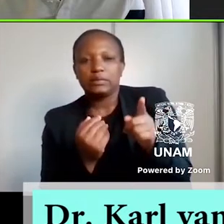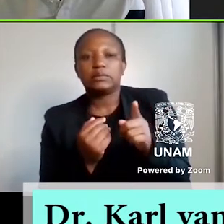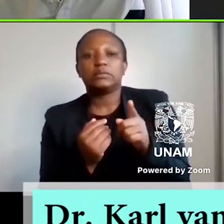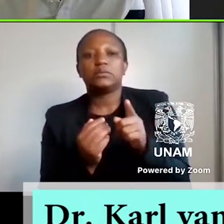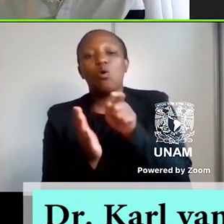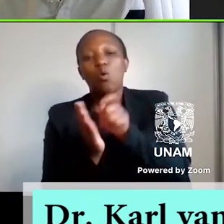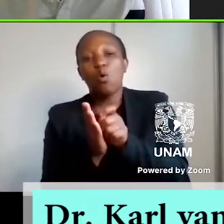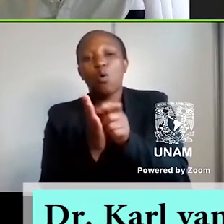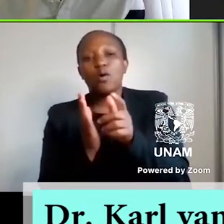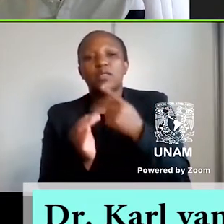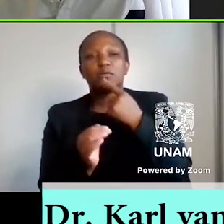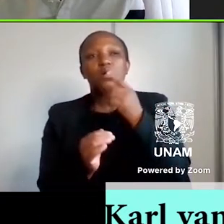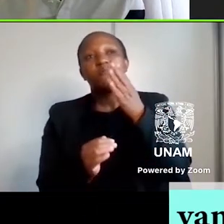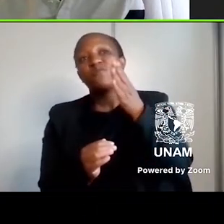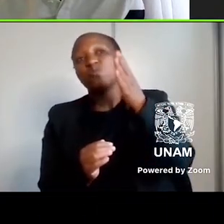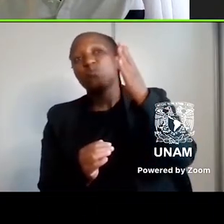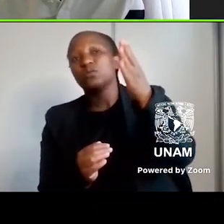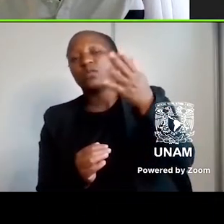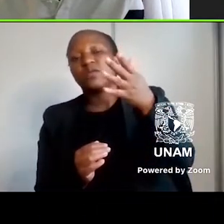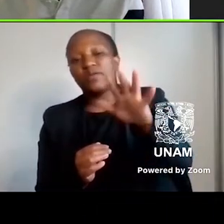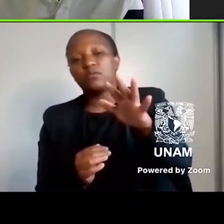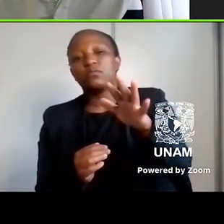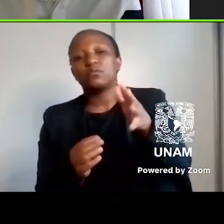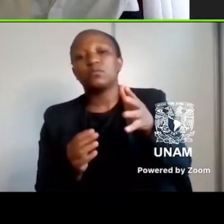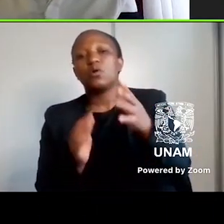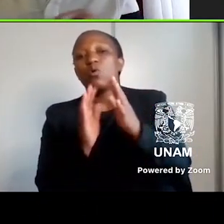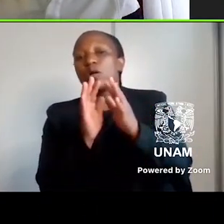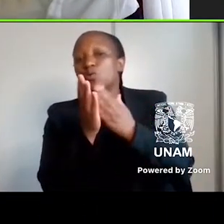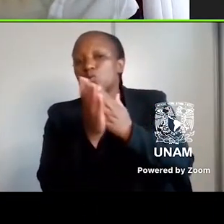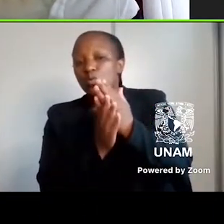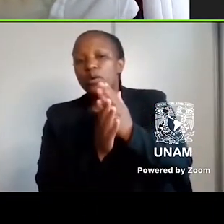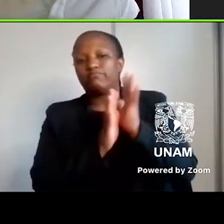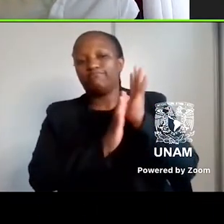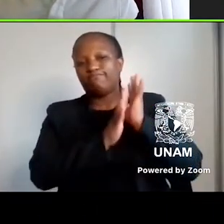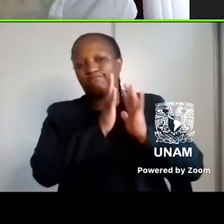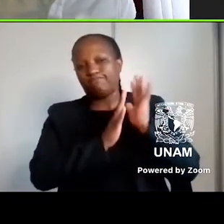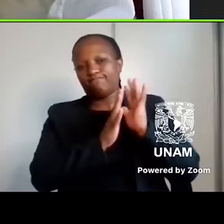future as a consequence of what they perceive as a plural history. Thank you.